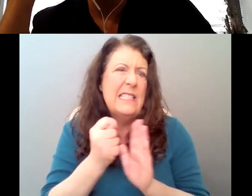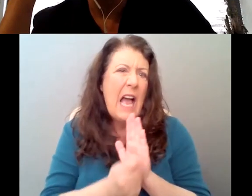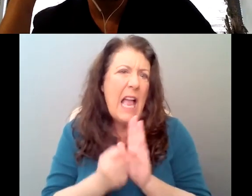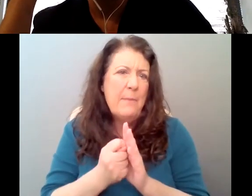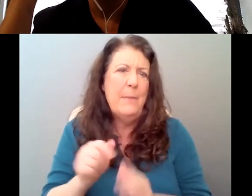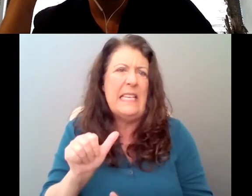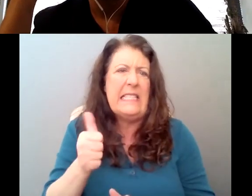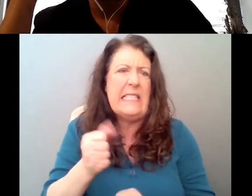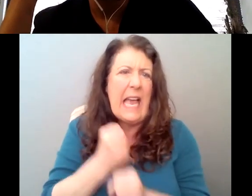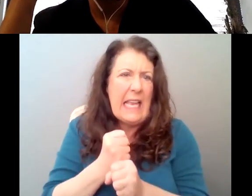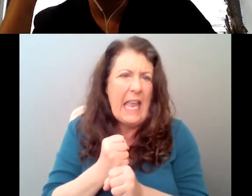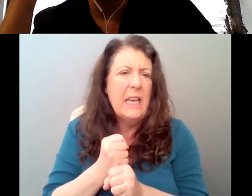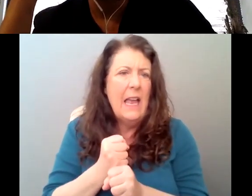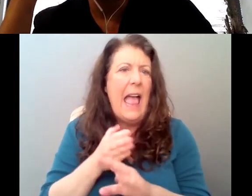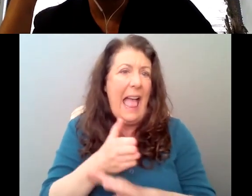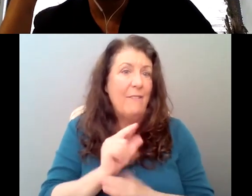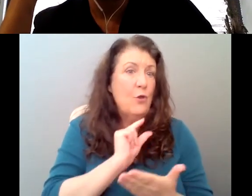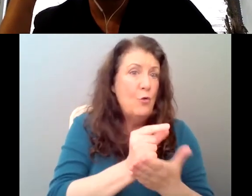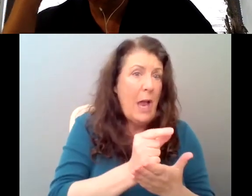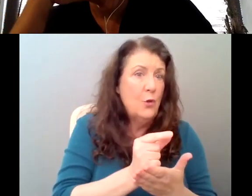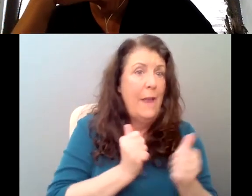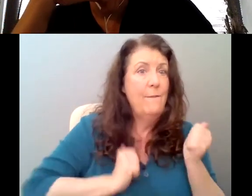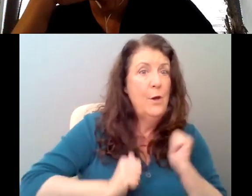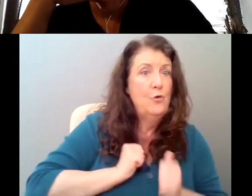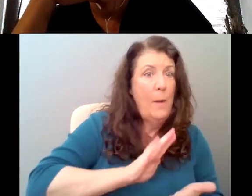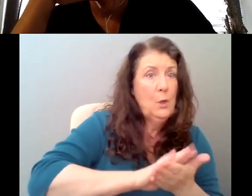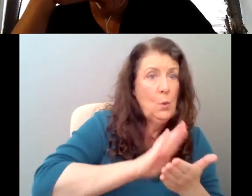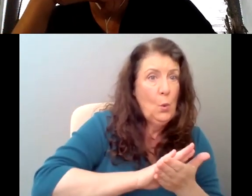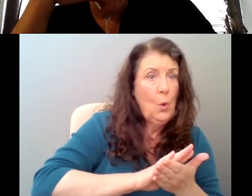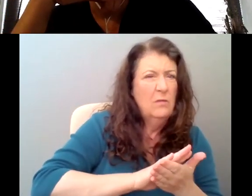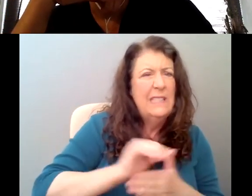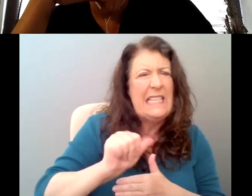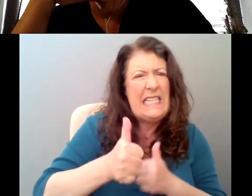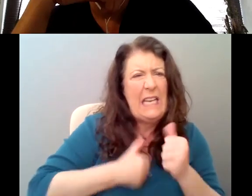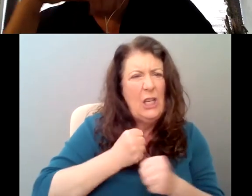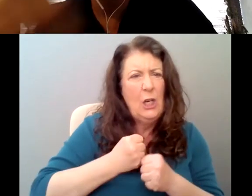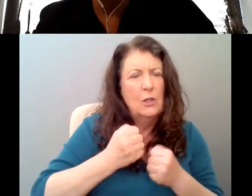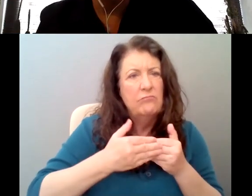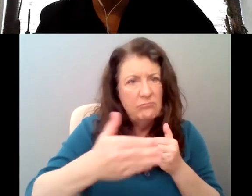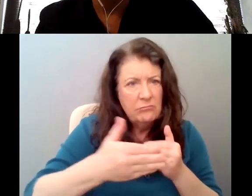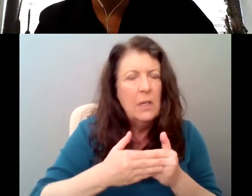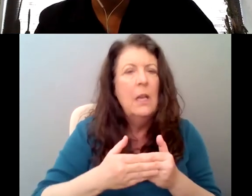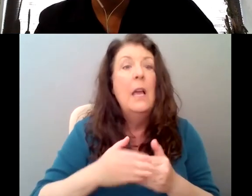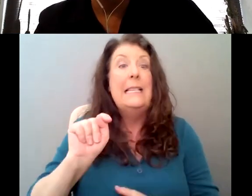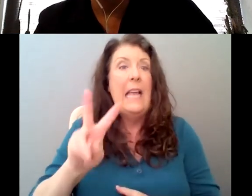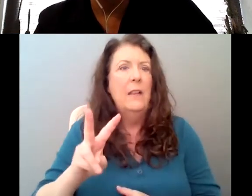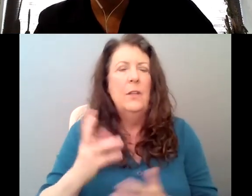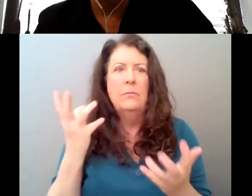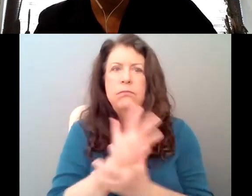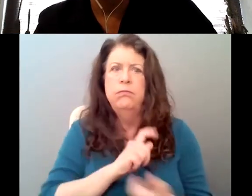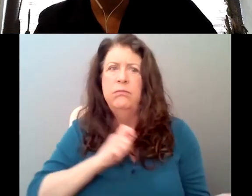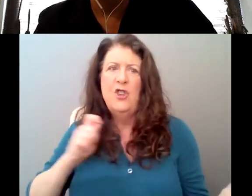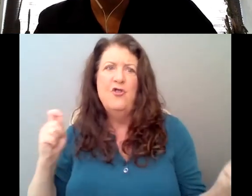I graduated from drama school, television really radically changed. And it's still changing. But, you know, thanks